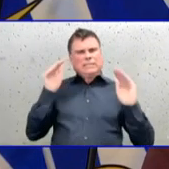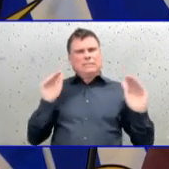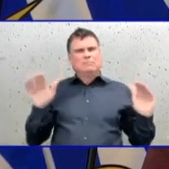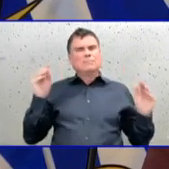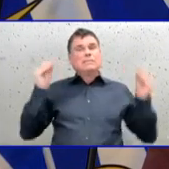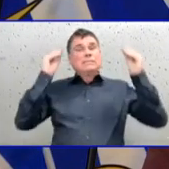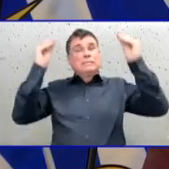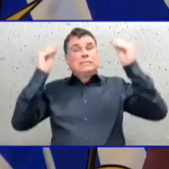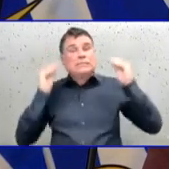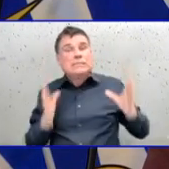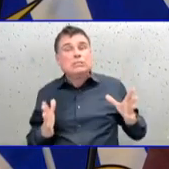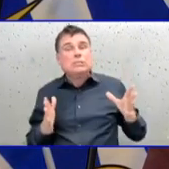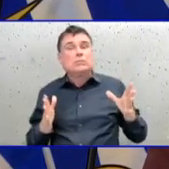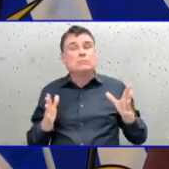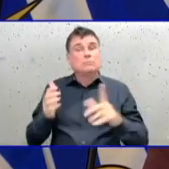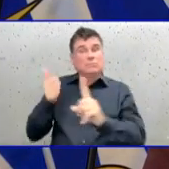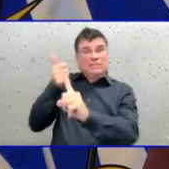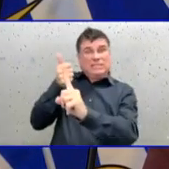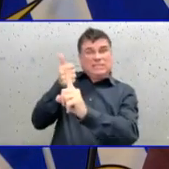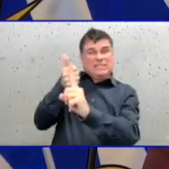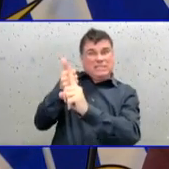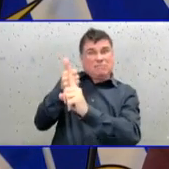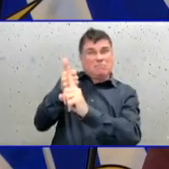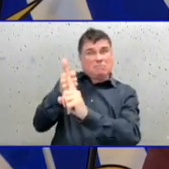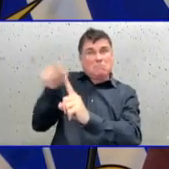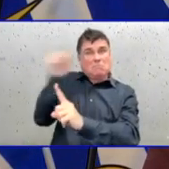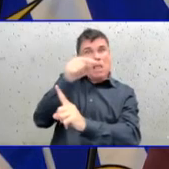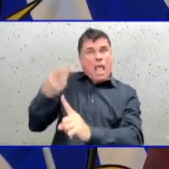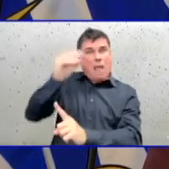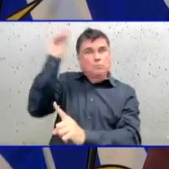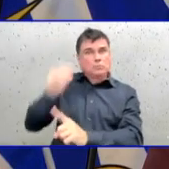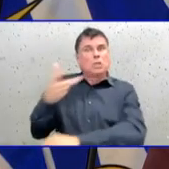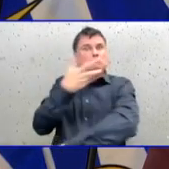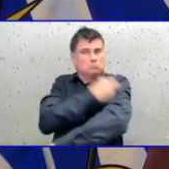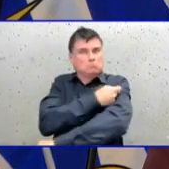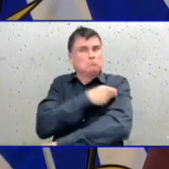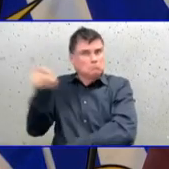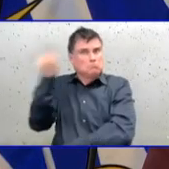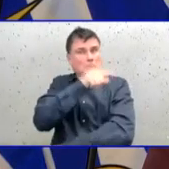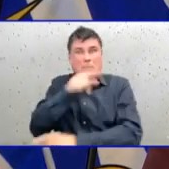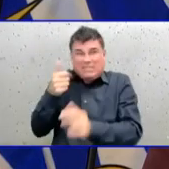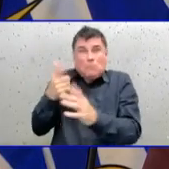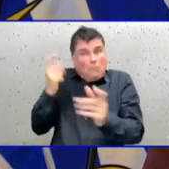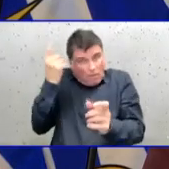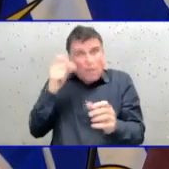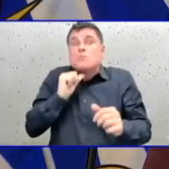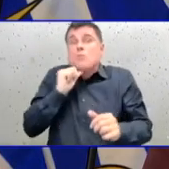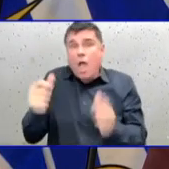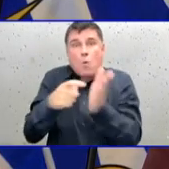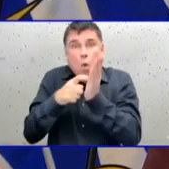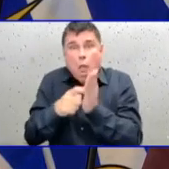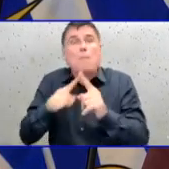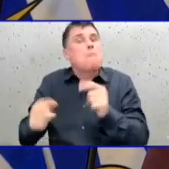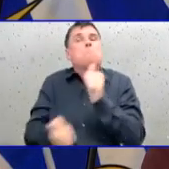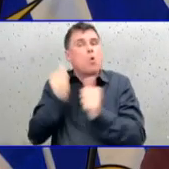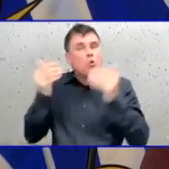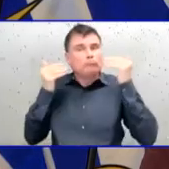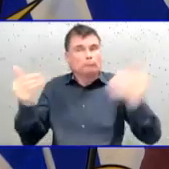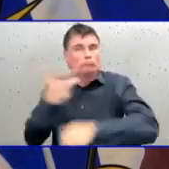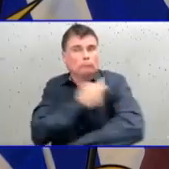And if vaccinations are really high, why would there be concerns at all about losing staff? Thanks.